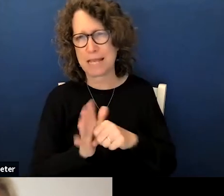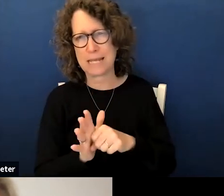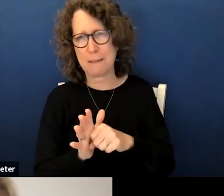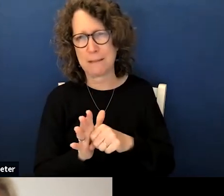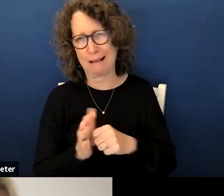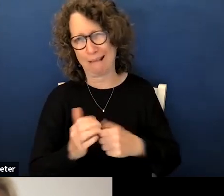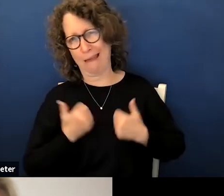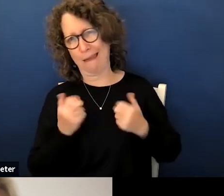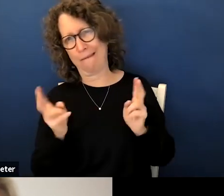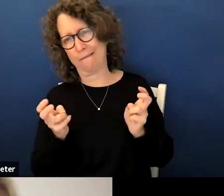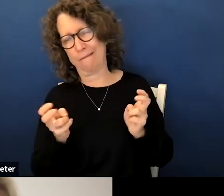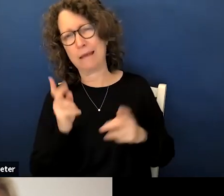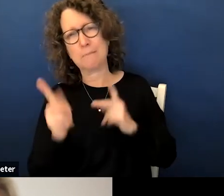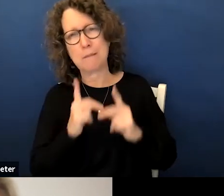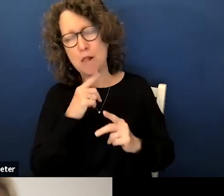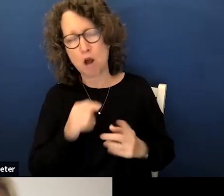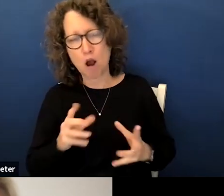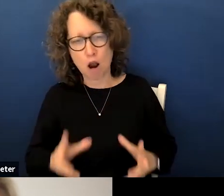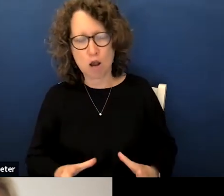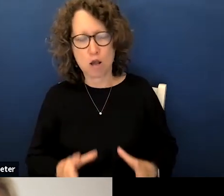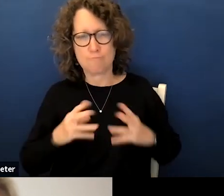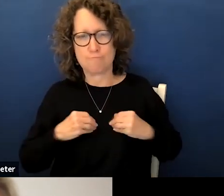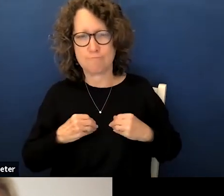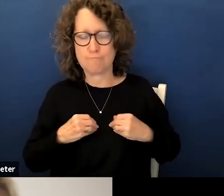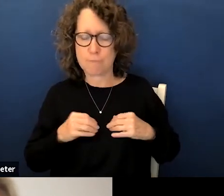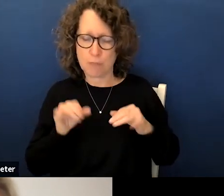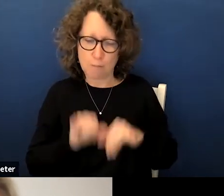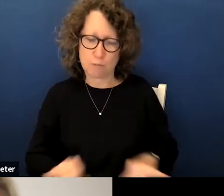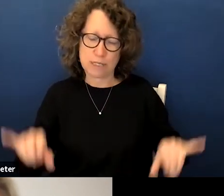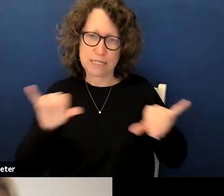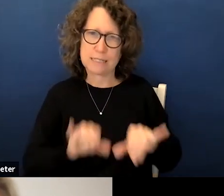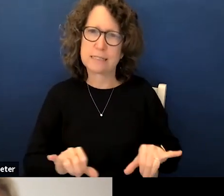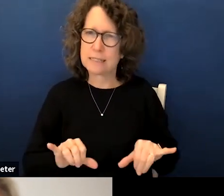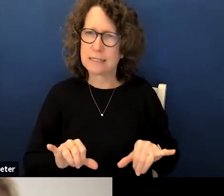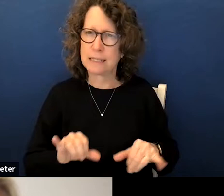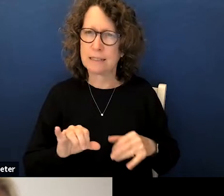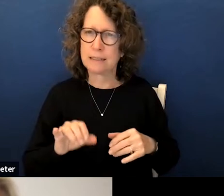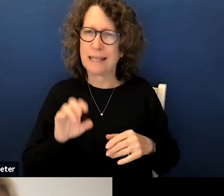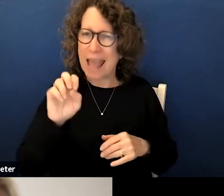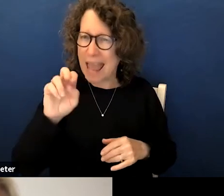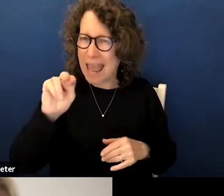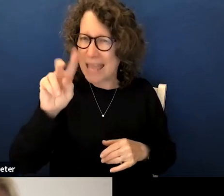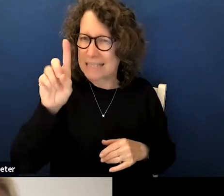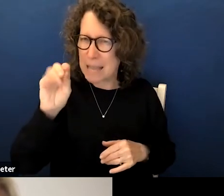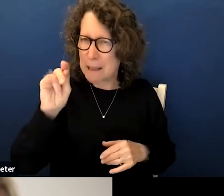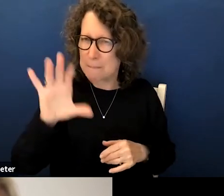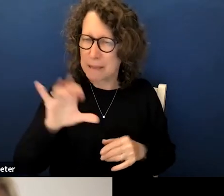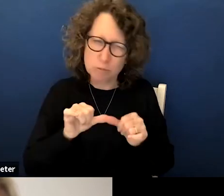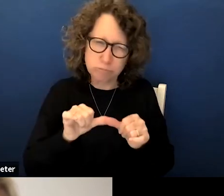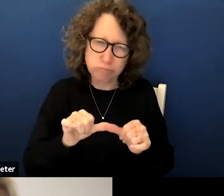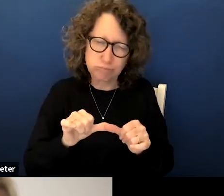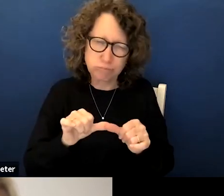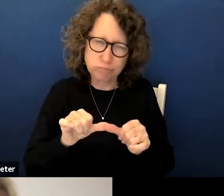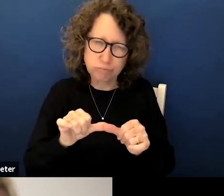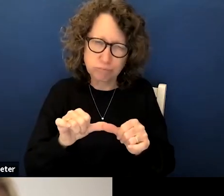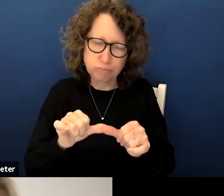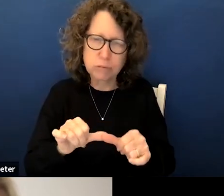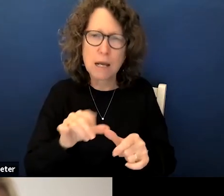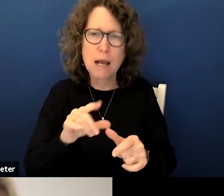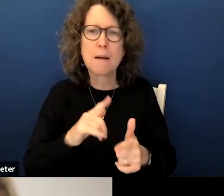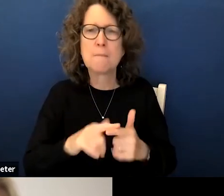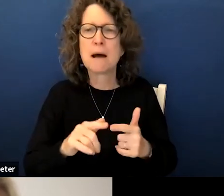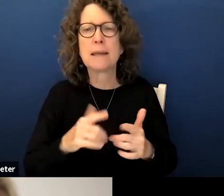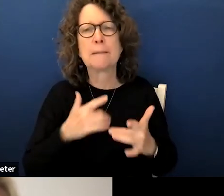in which people are adapting to the persistent presence of an endemic but usually non